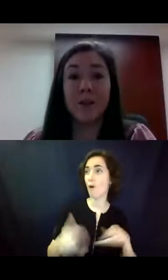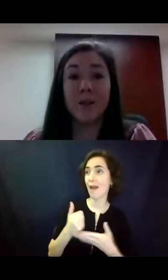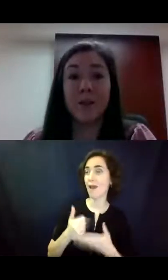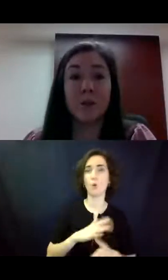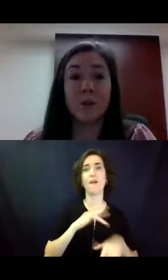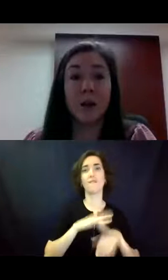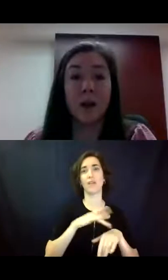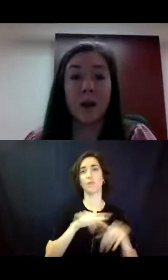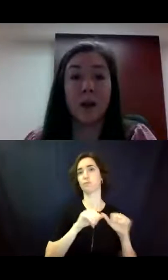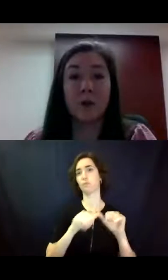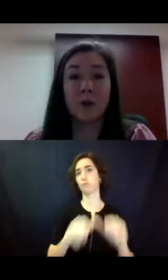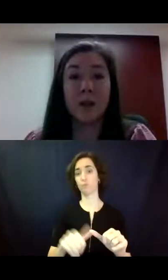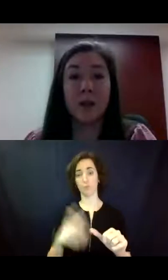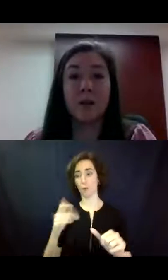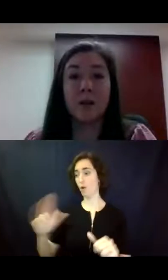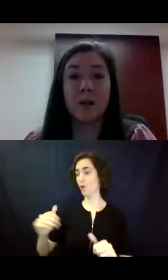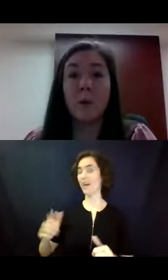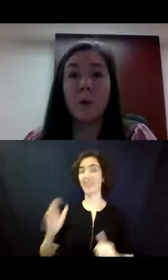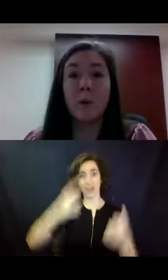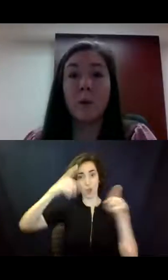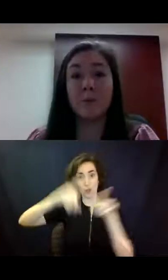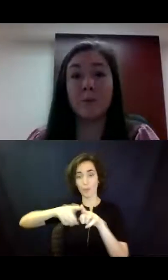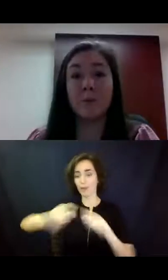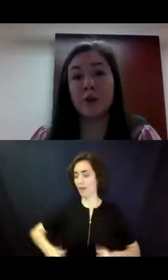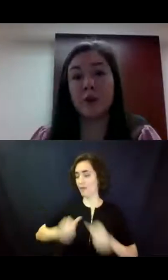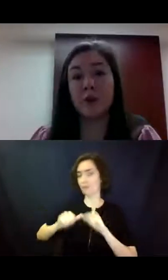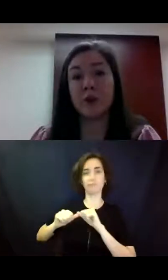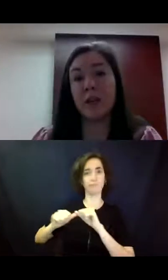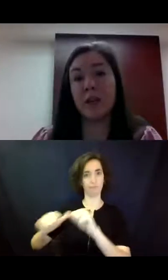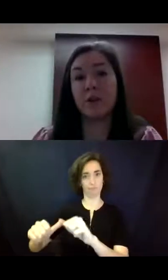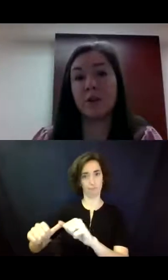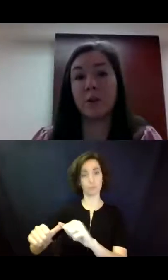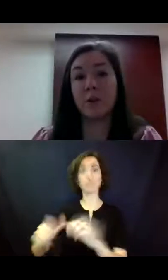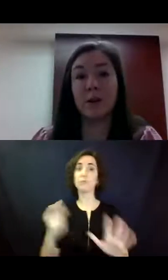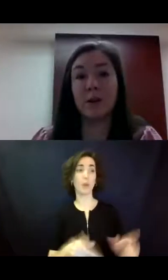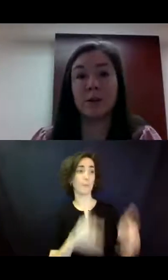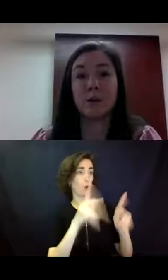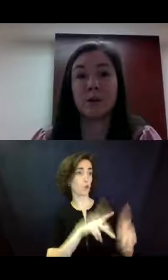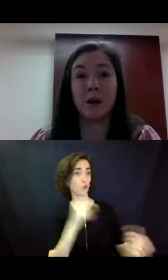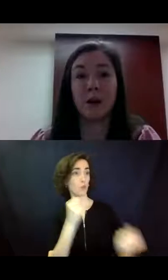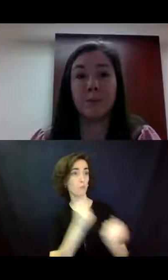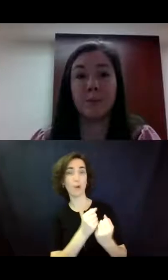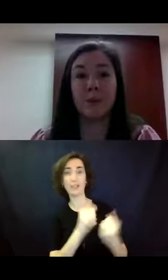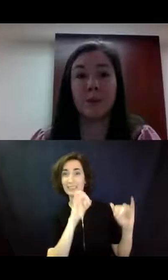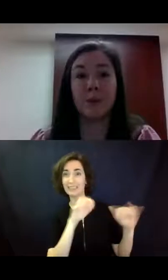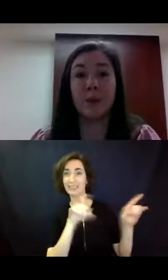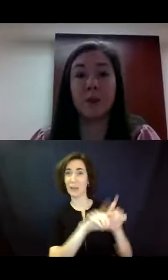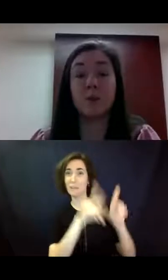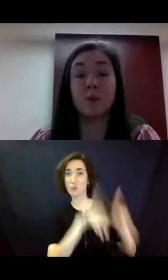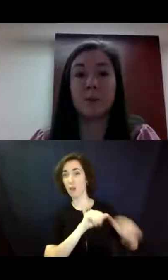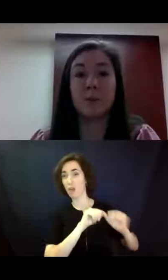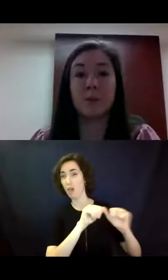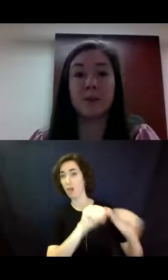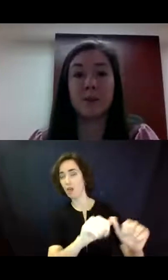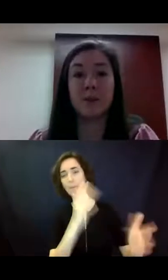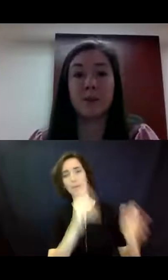lifelong, um, agreement. While supporters may change throughout, um, the use of